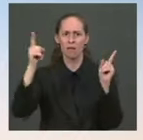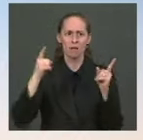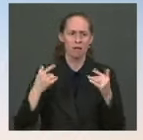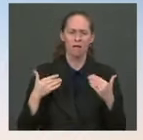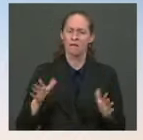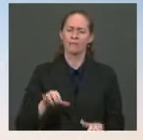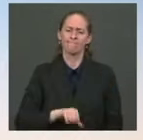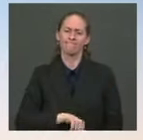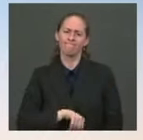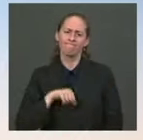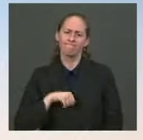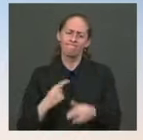addressing the needs of the people.